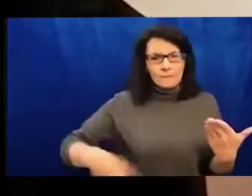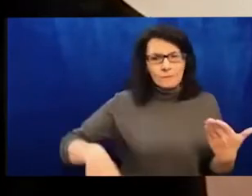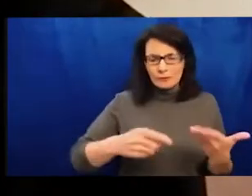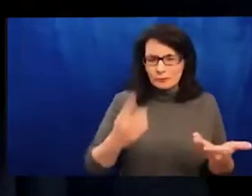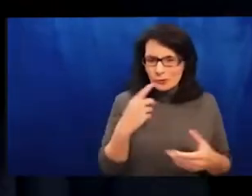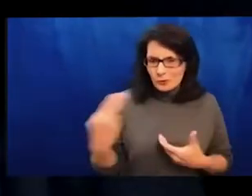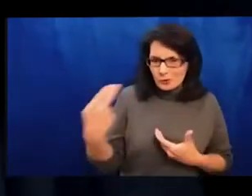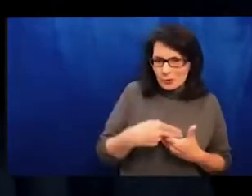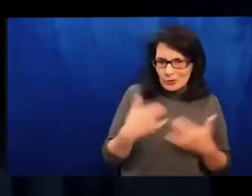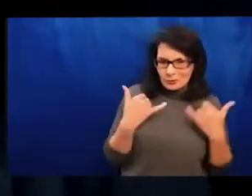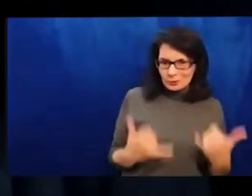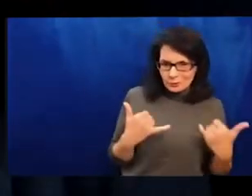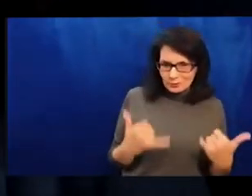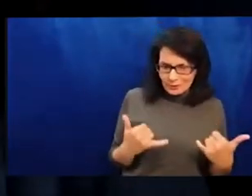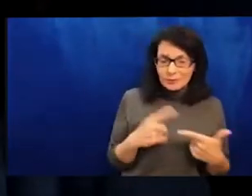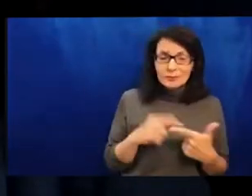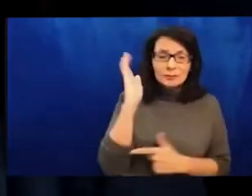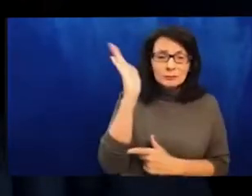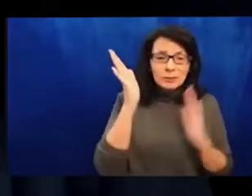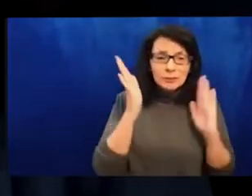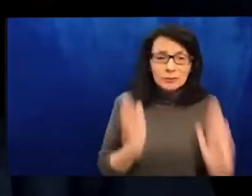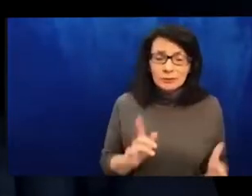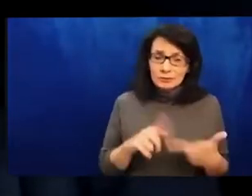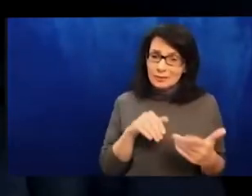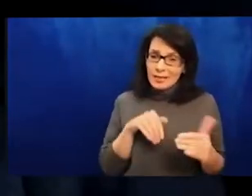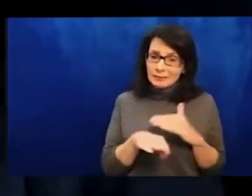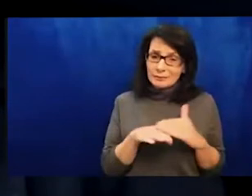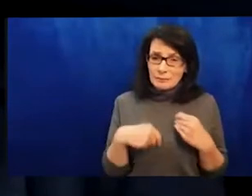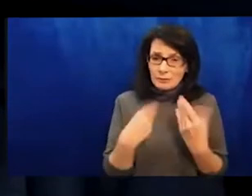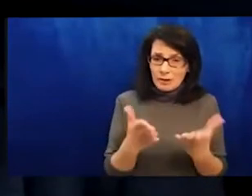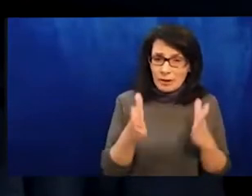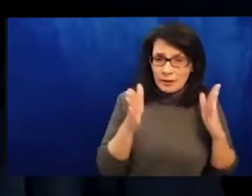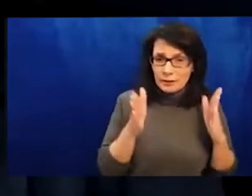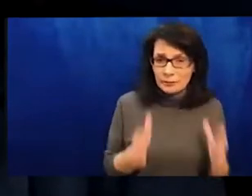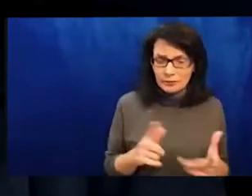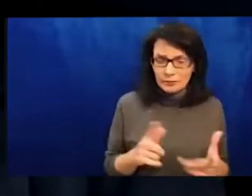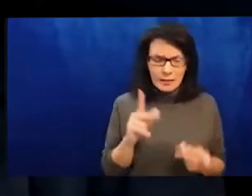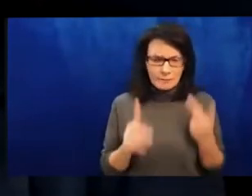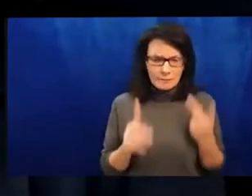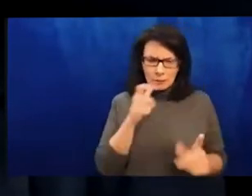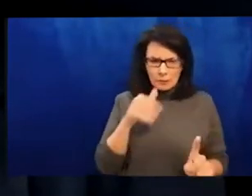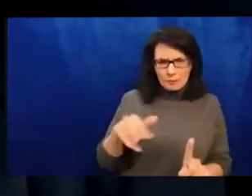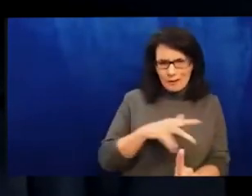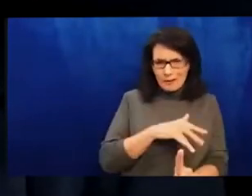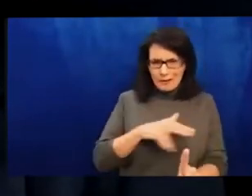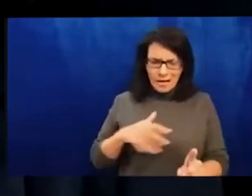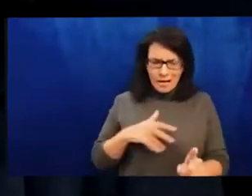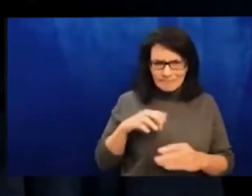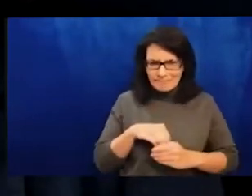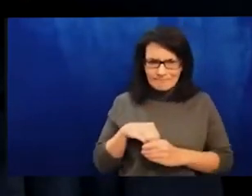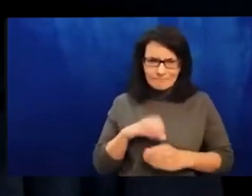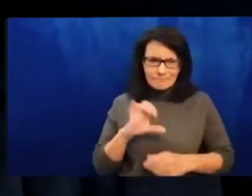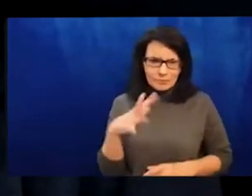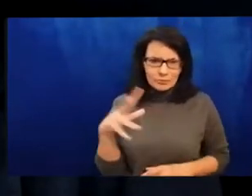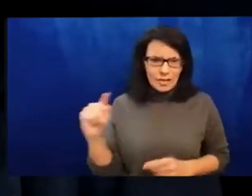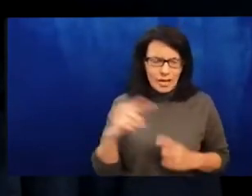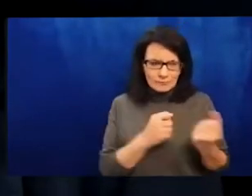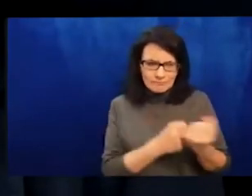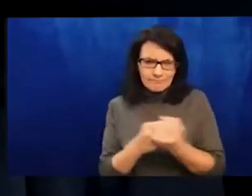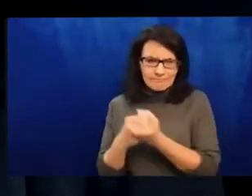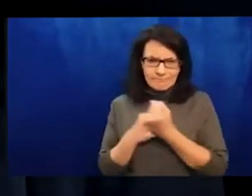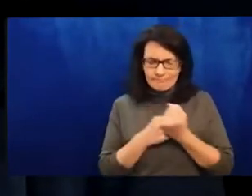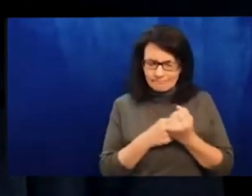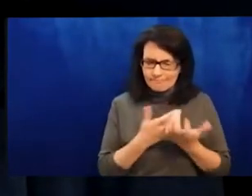Thank you, Dia, for this introduction and for the welcoming awards. I'm Areola Pira, curator at the Bareless Center, and on behalf of everyone here at the Center